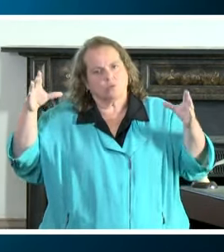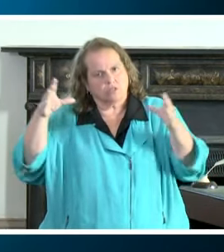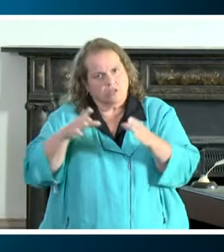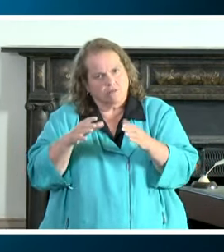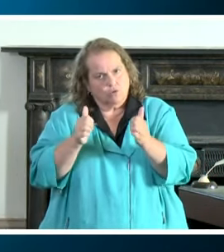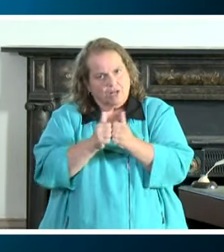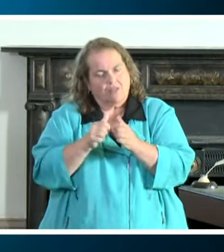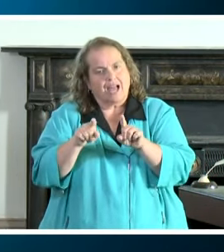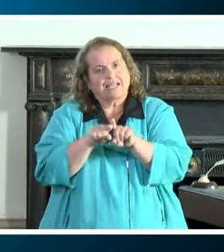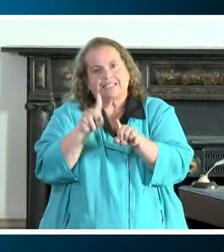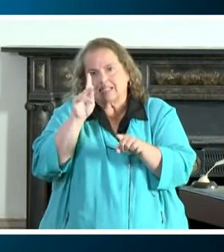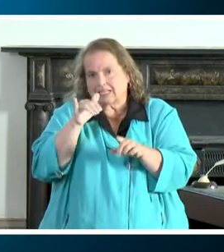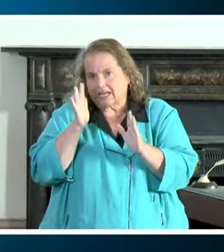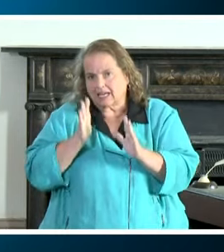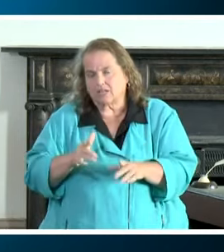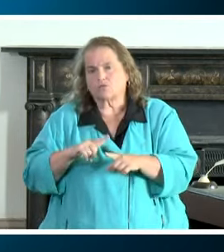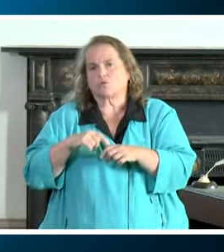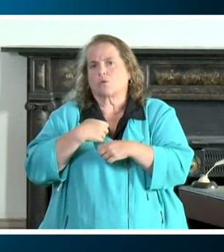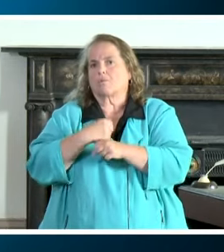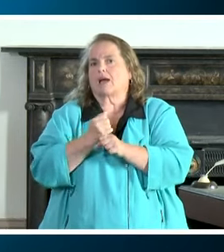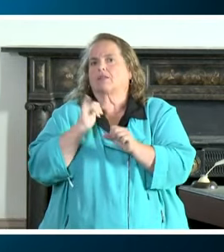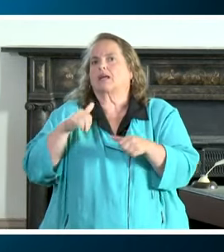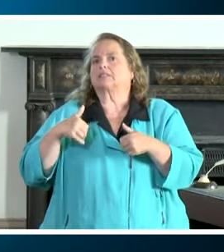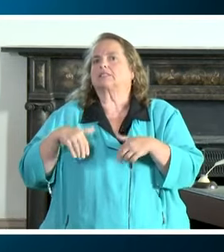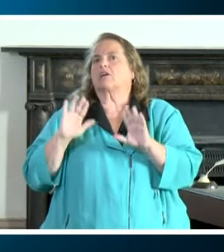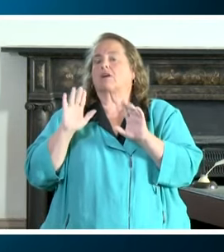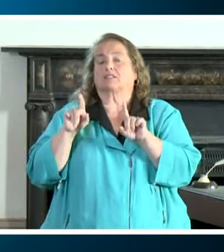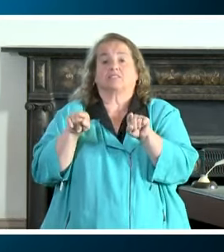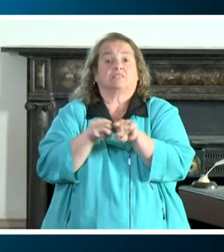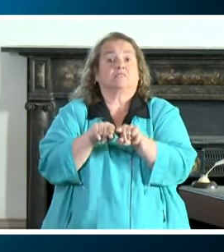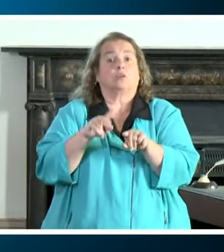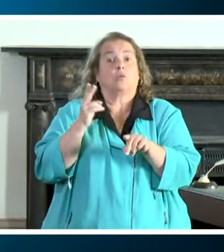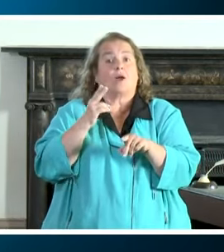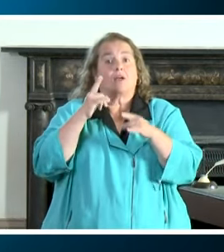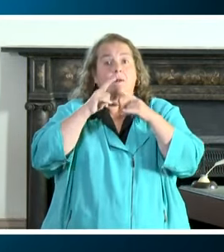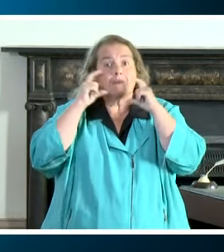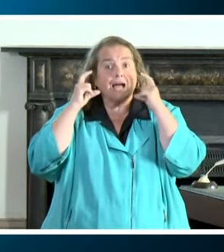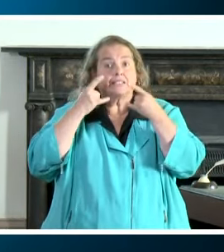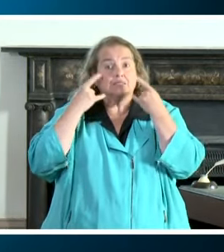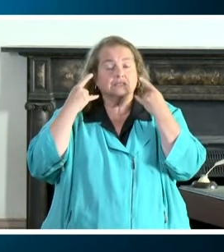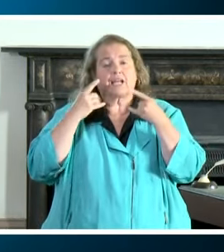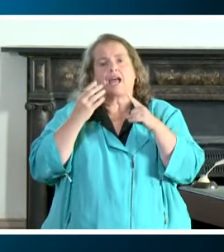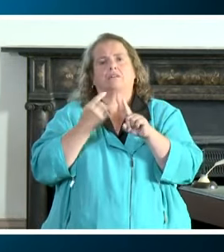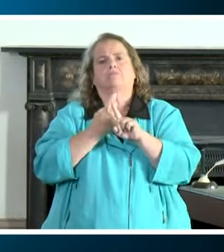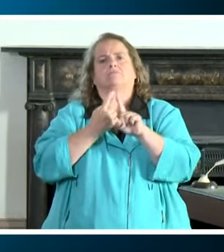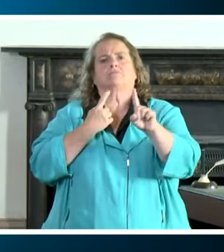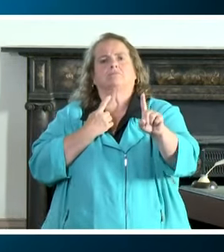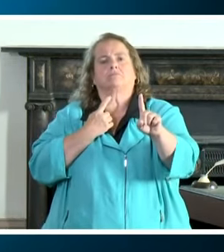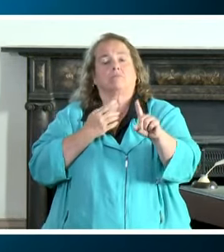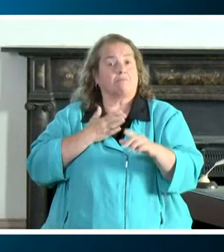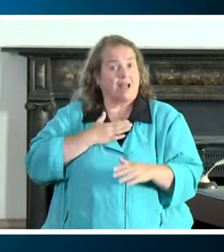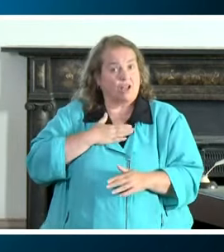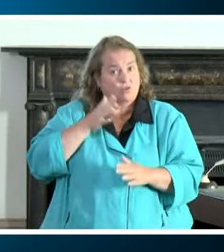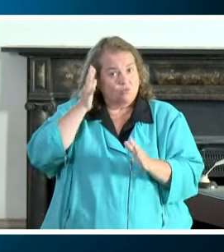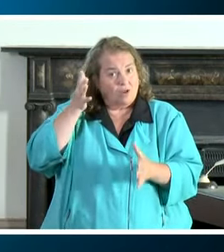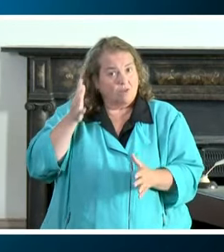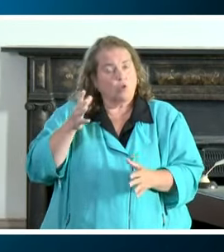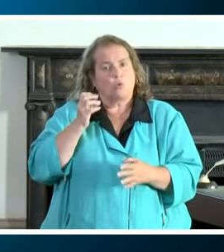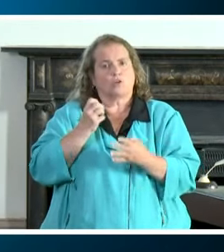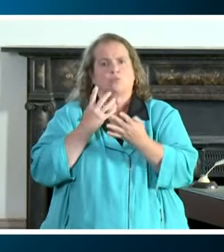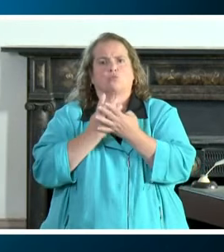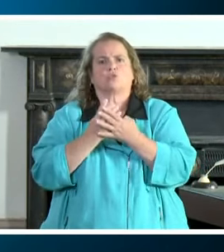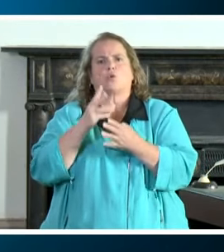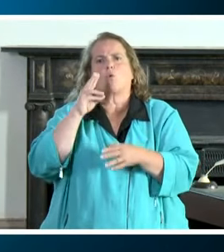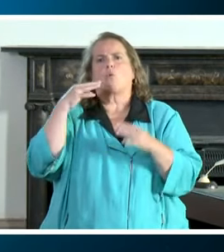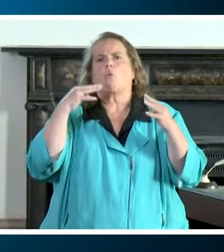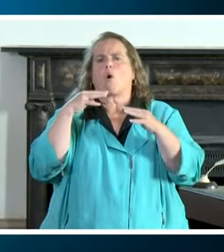Kentuckians to make those sacrifices, such as wearing a mask and being a little bit further apart from one another. My grandfather was a prisoner of war in